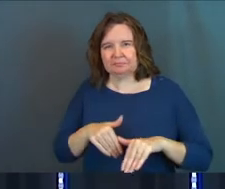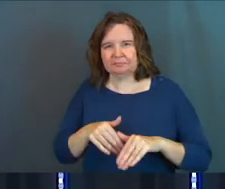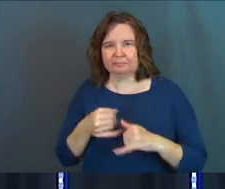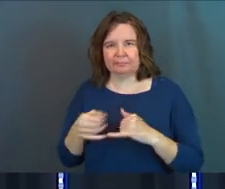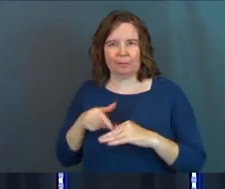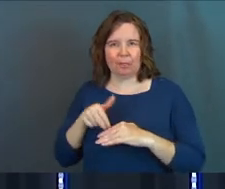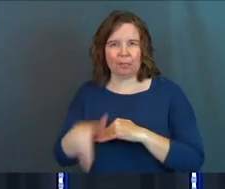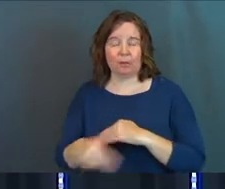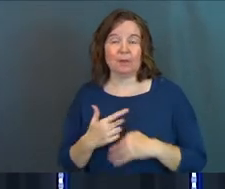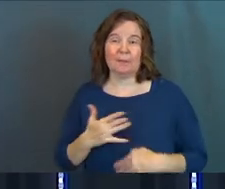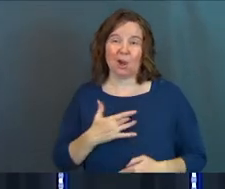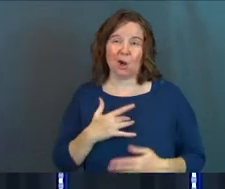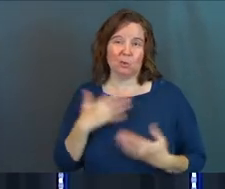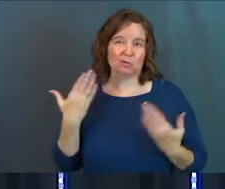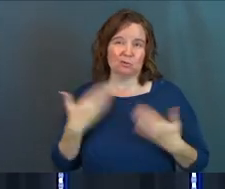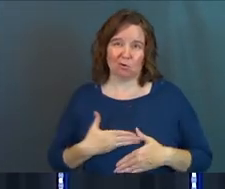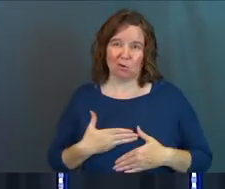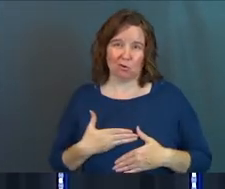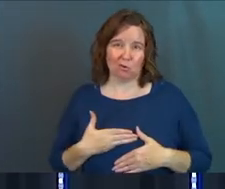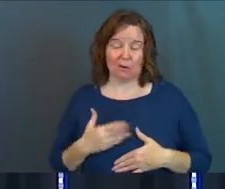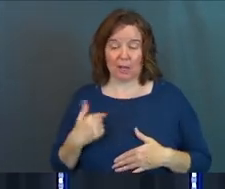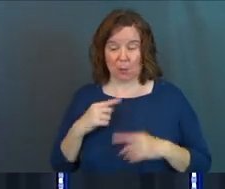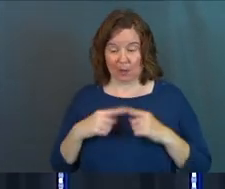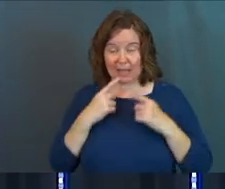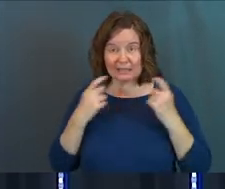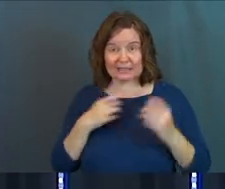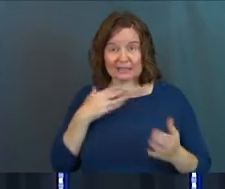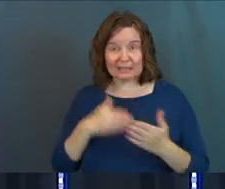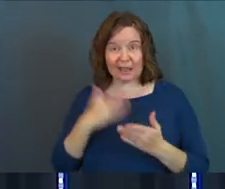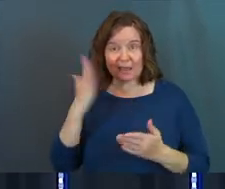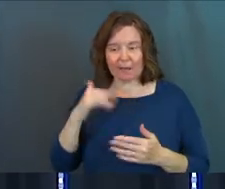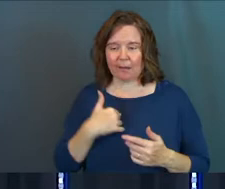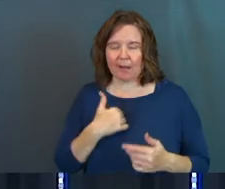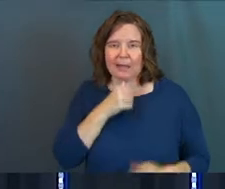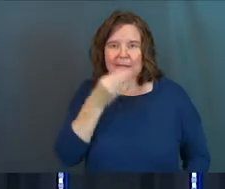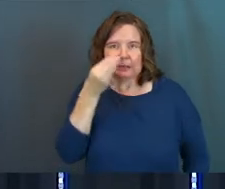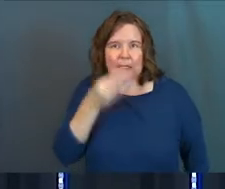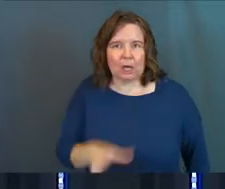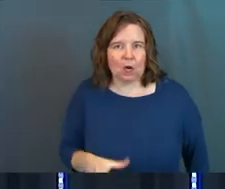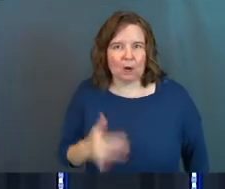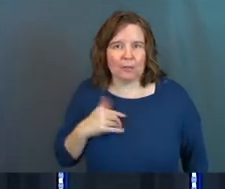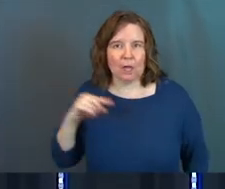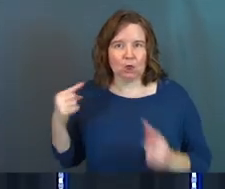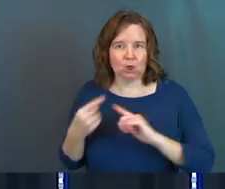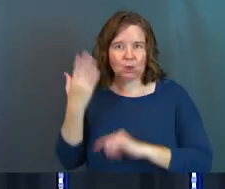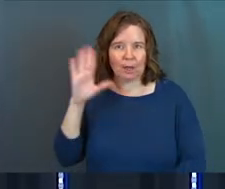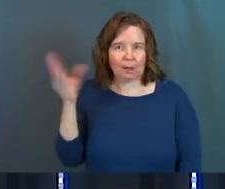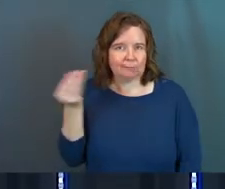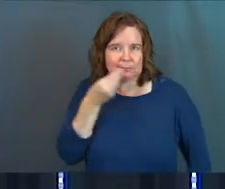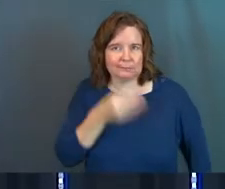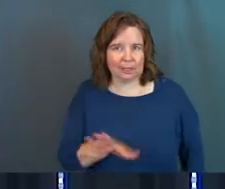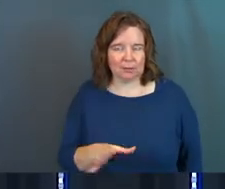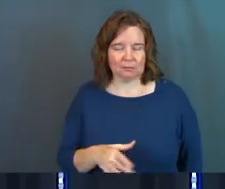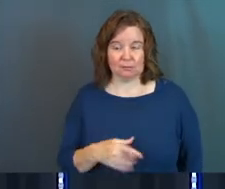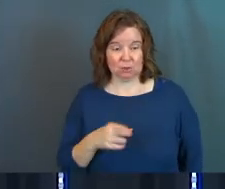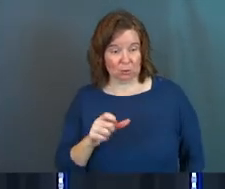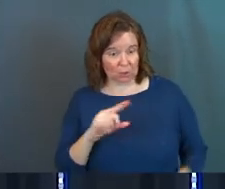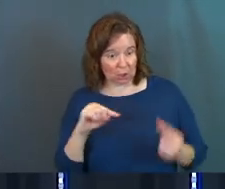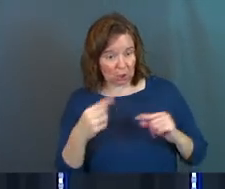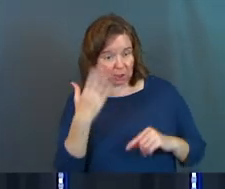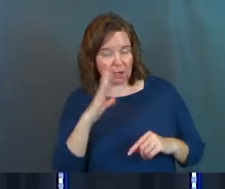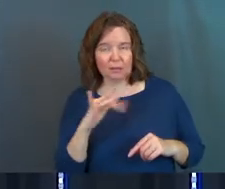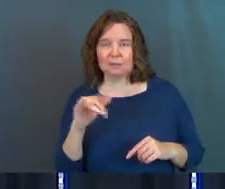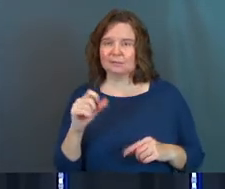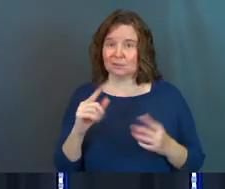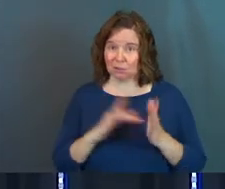My heart was dark, and when I sinned against God, I did not care that it hurt God. You're like, you can hurt